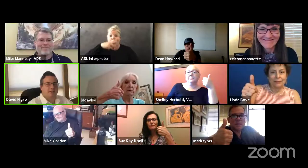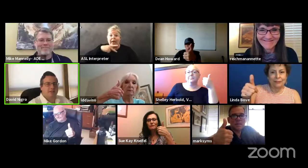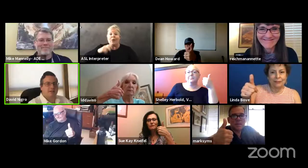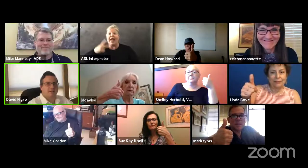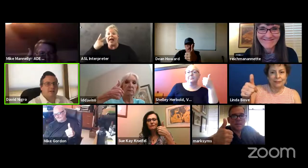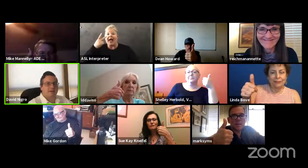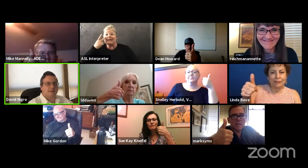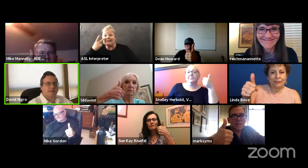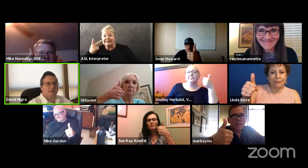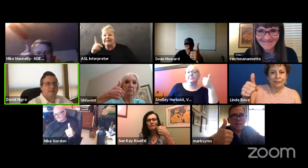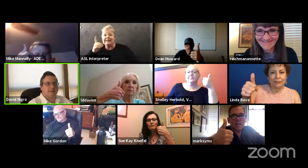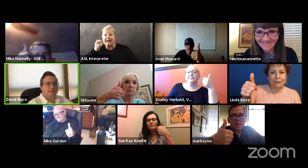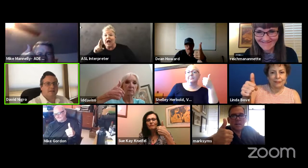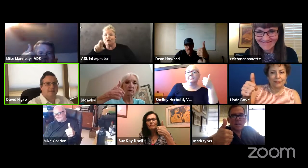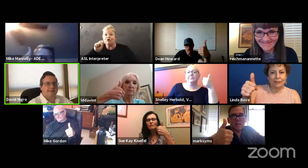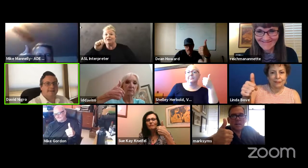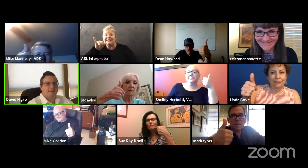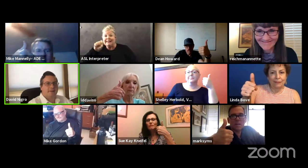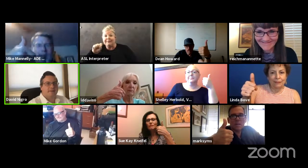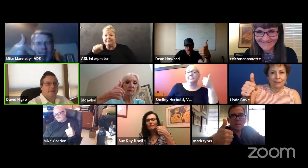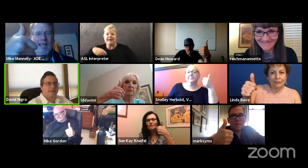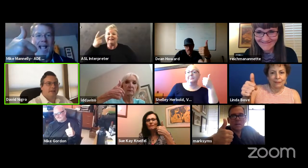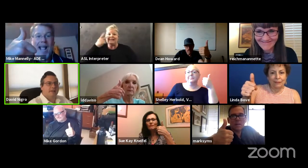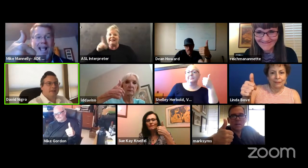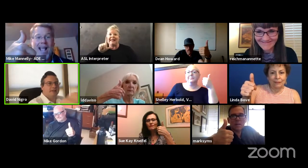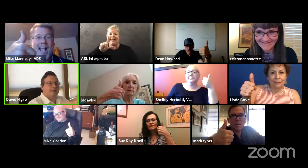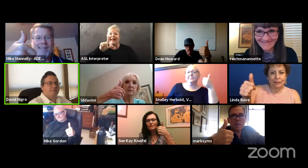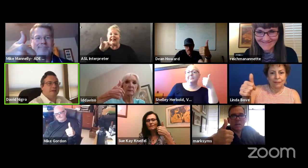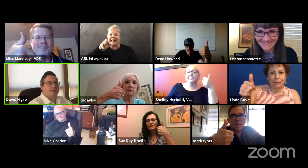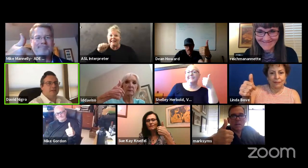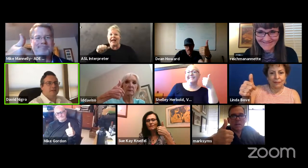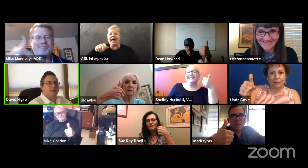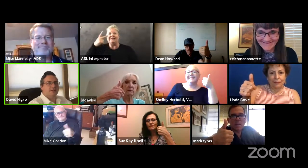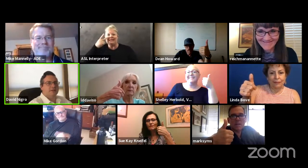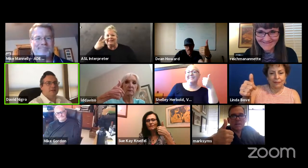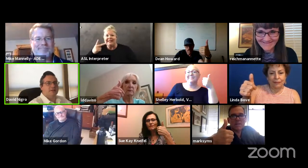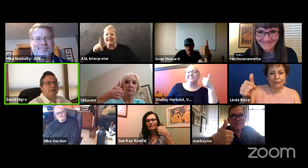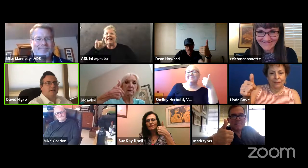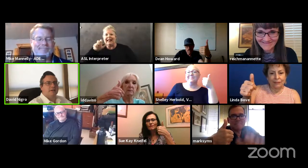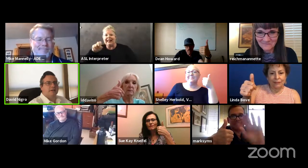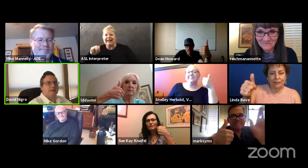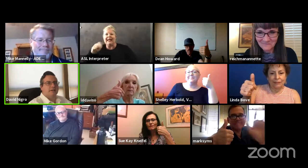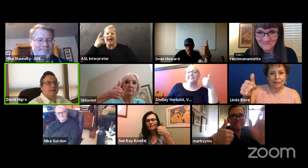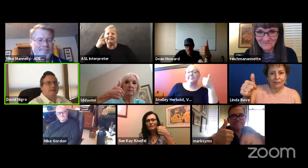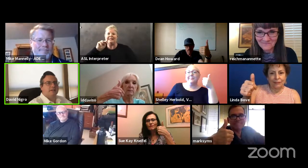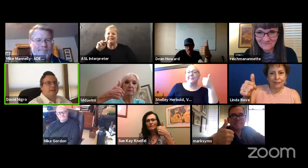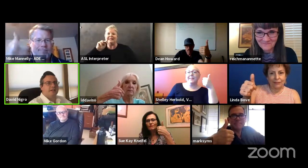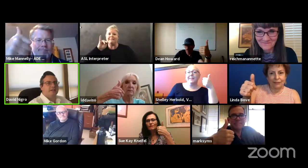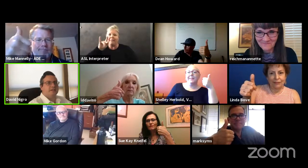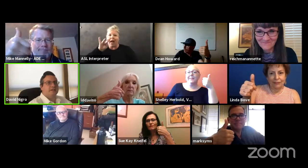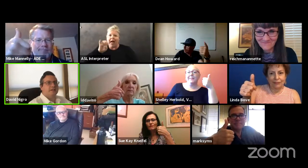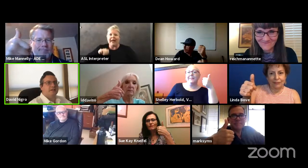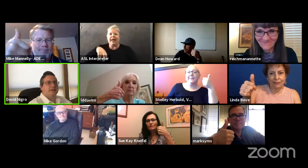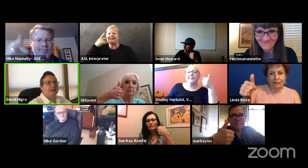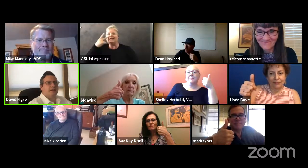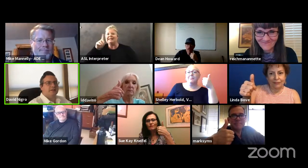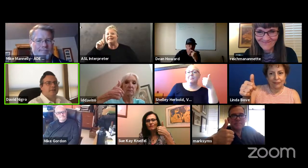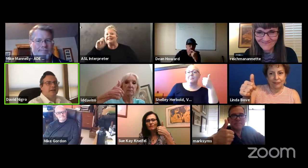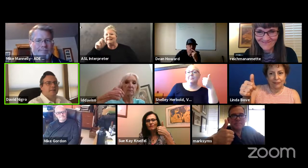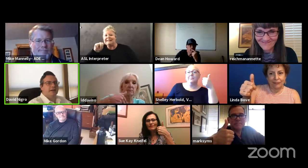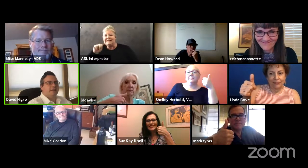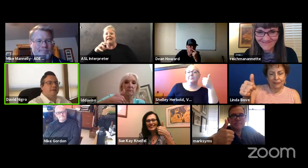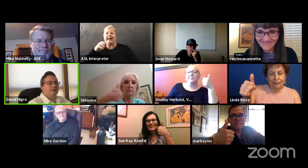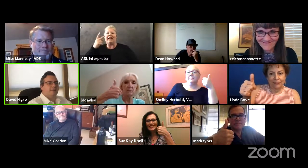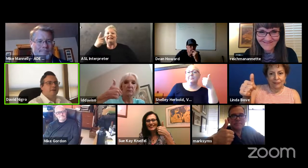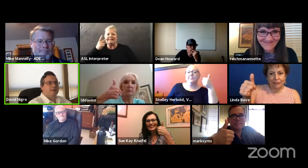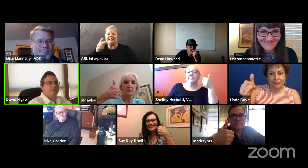Sims. I'm seeing Linda. I see Lynn. I see Mike Gordon. And I see Dean. And I